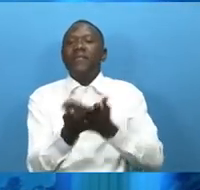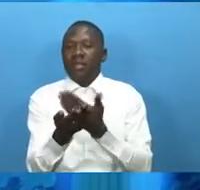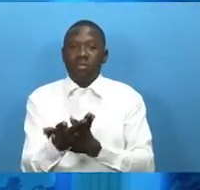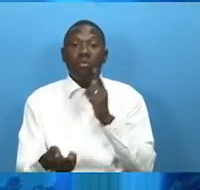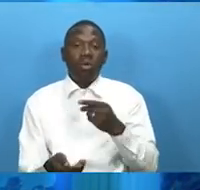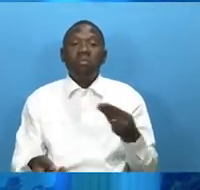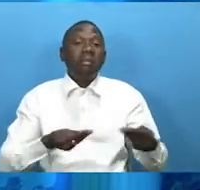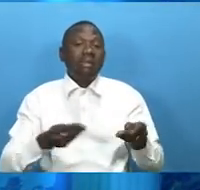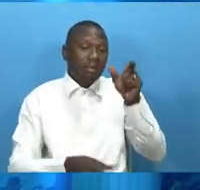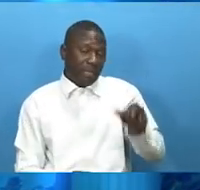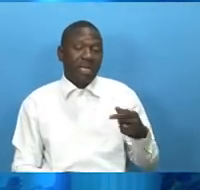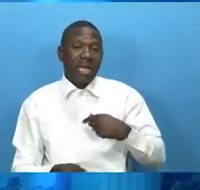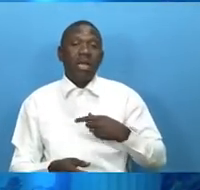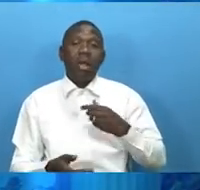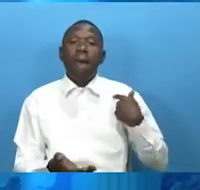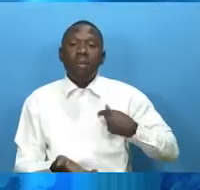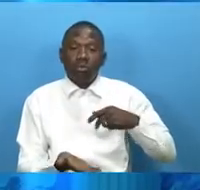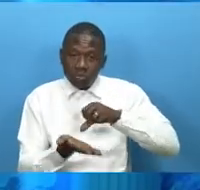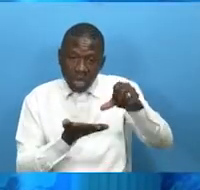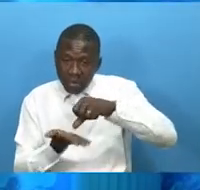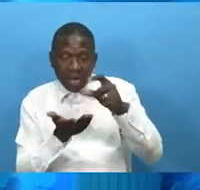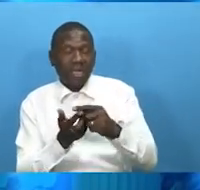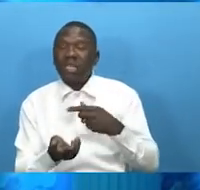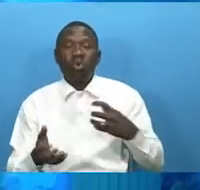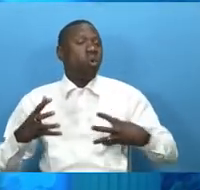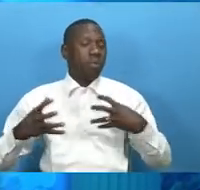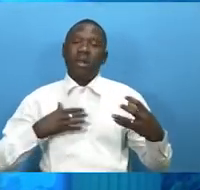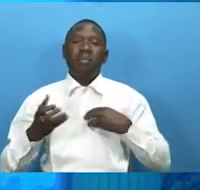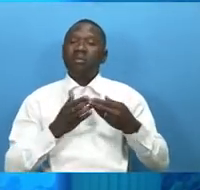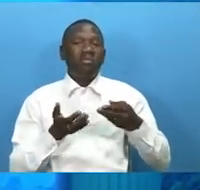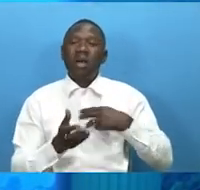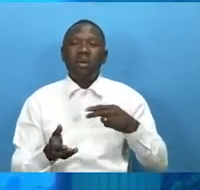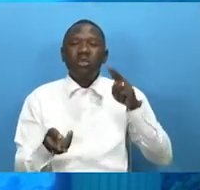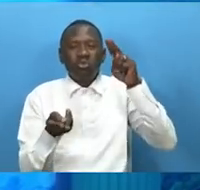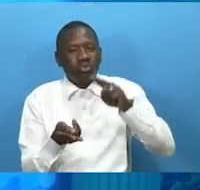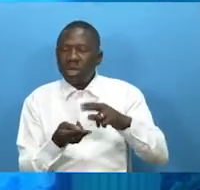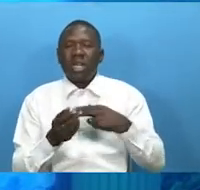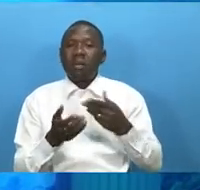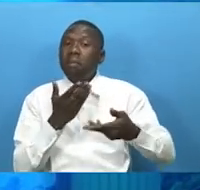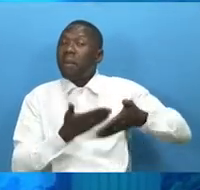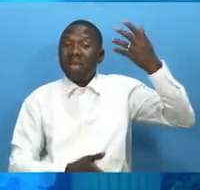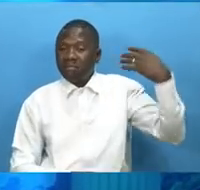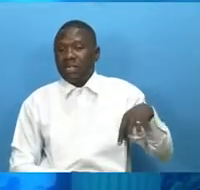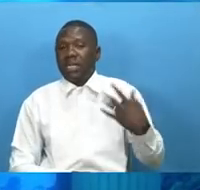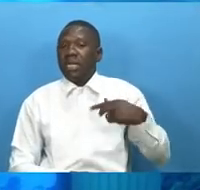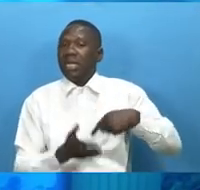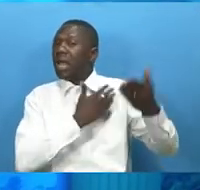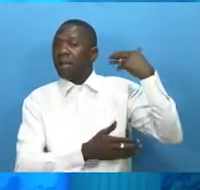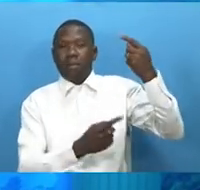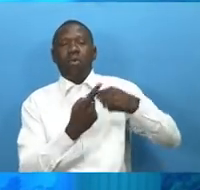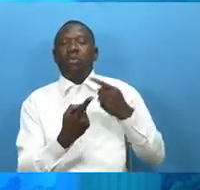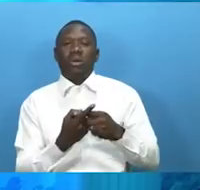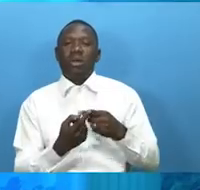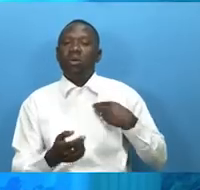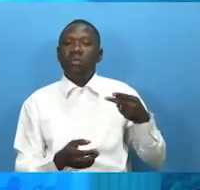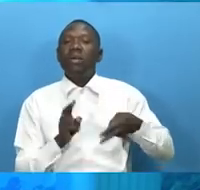consumers have been complaining about its shortage and the high prices for them in recent months our reporter omar pijalo visited the tanger